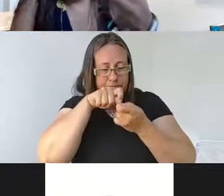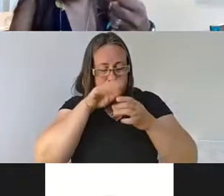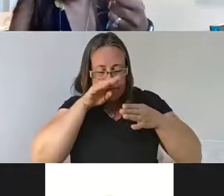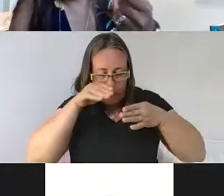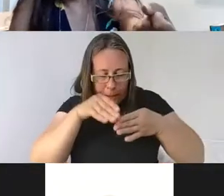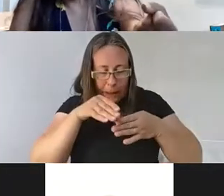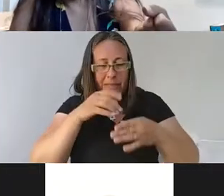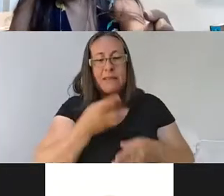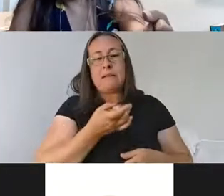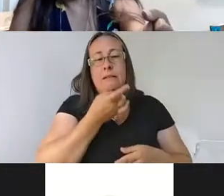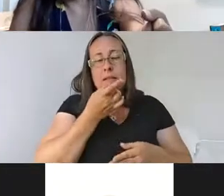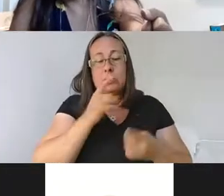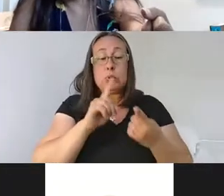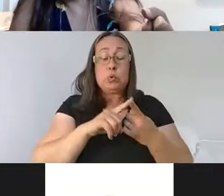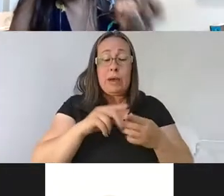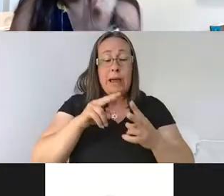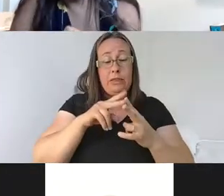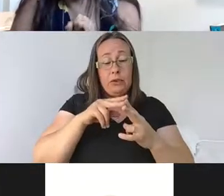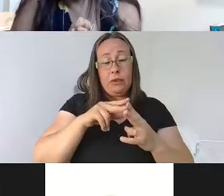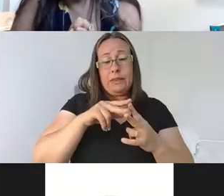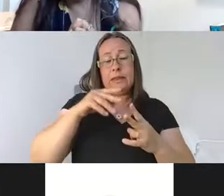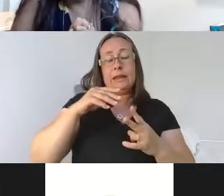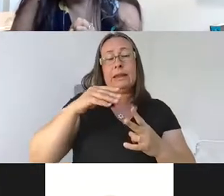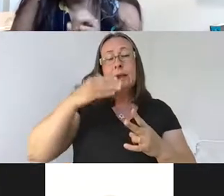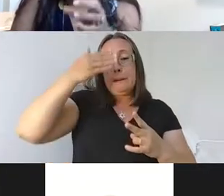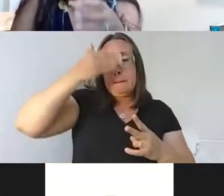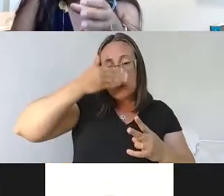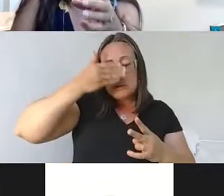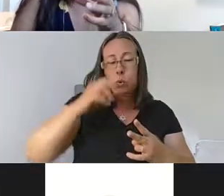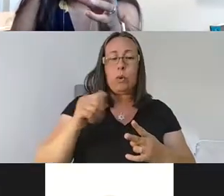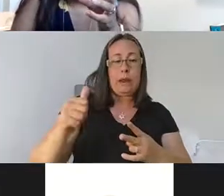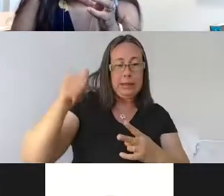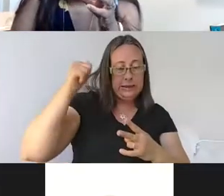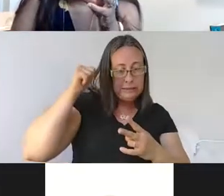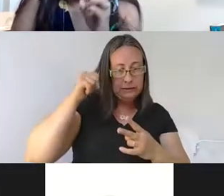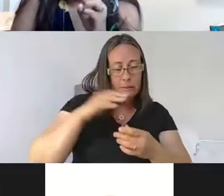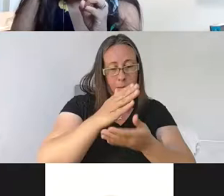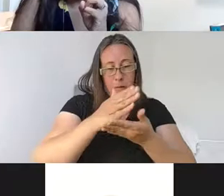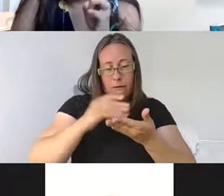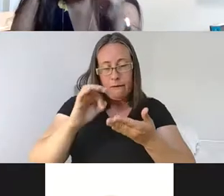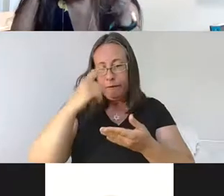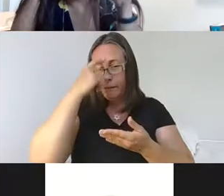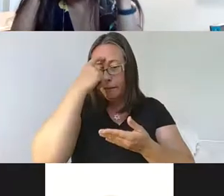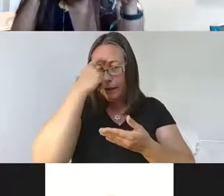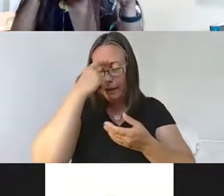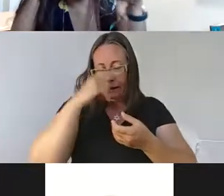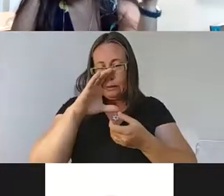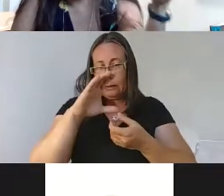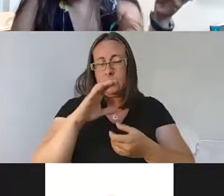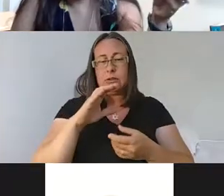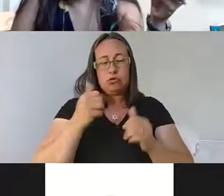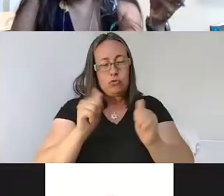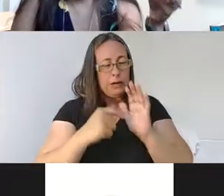illuminate either more anterior portions of this artery or posterior portions to try to try to model what,